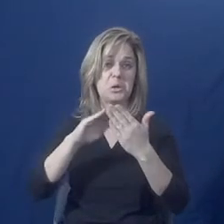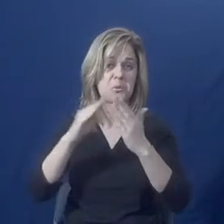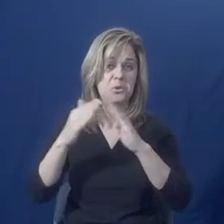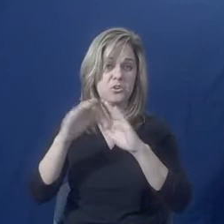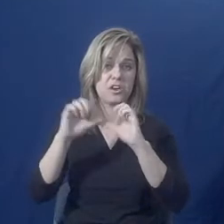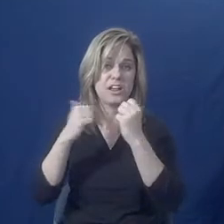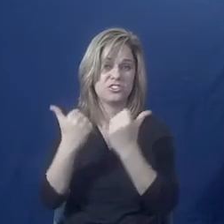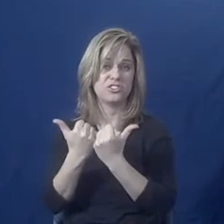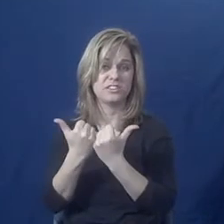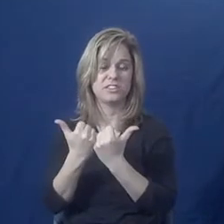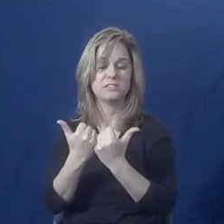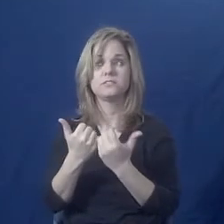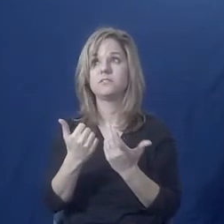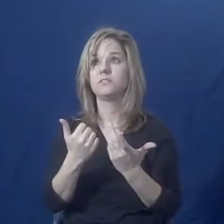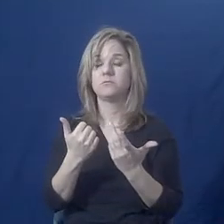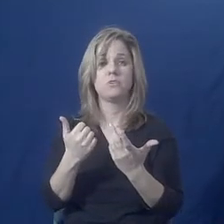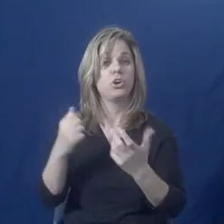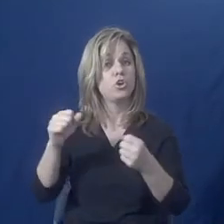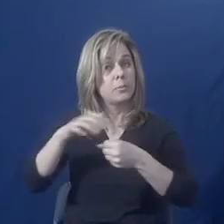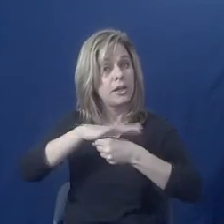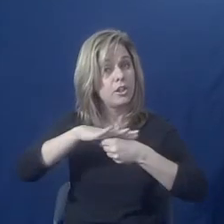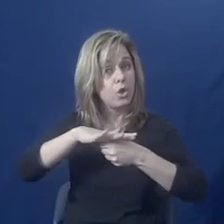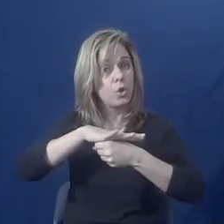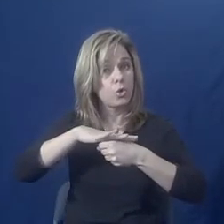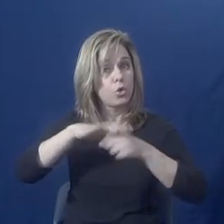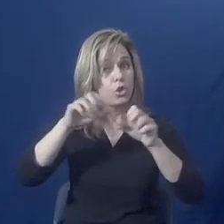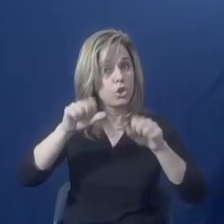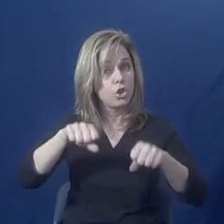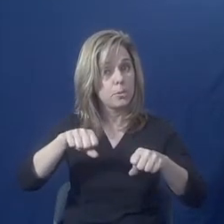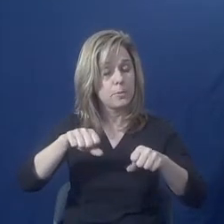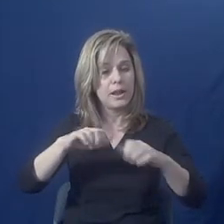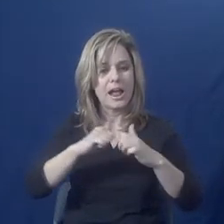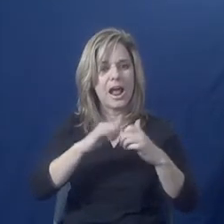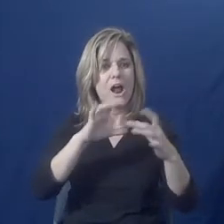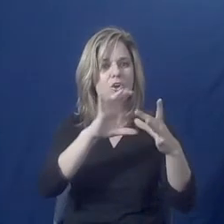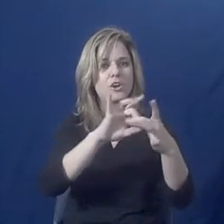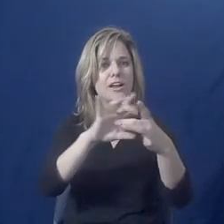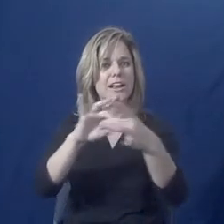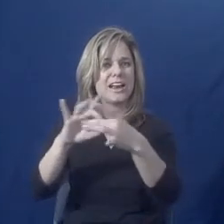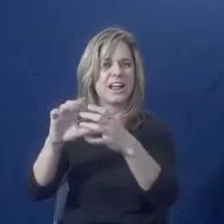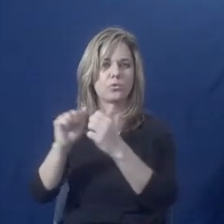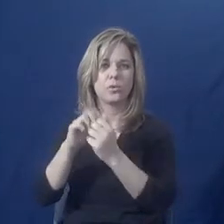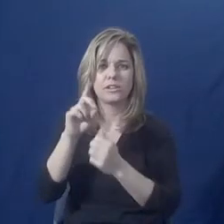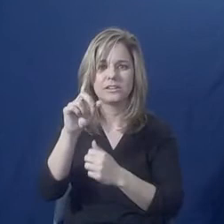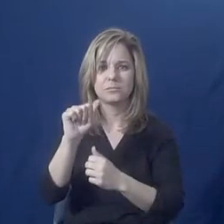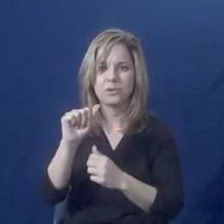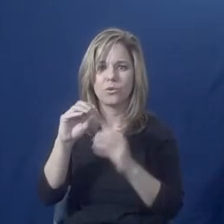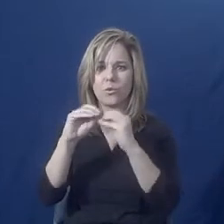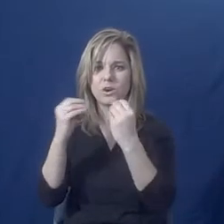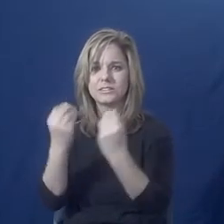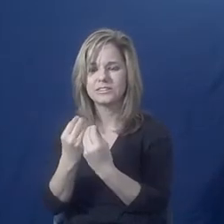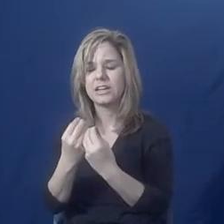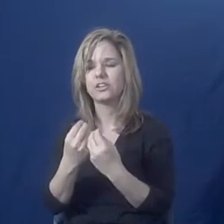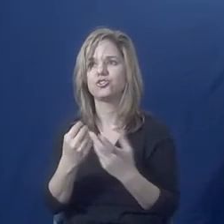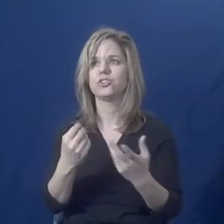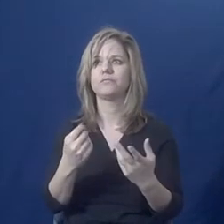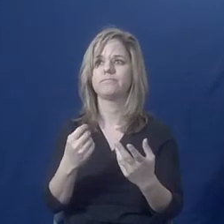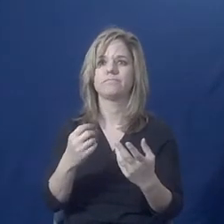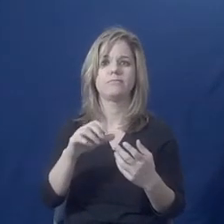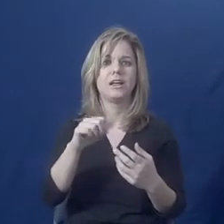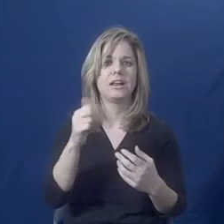community, to connect with a disability organization, with another crime victims organization,